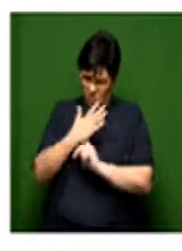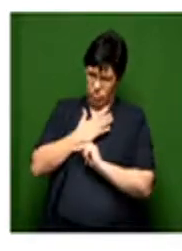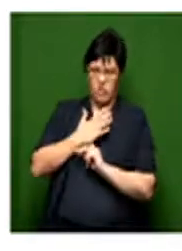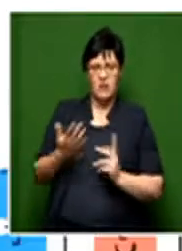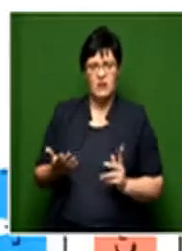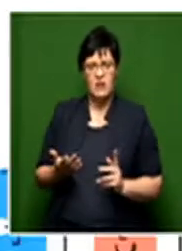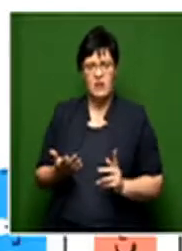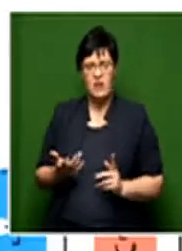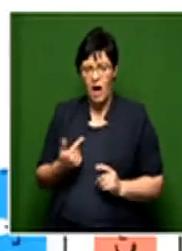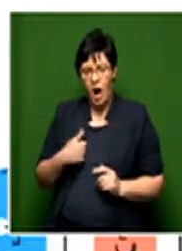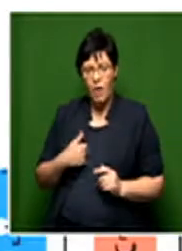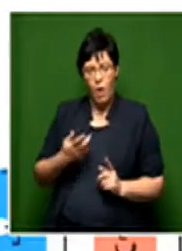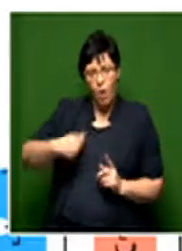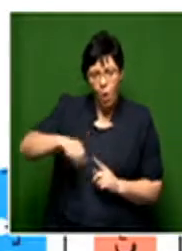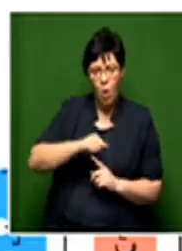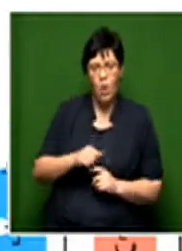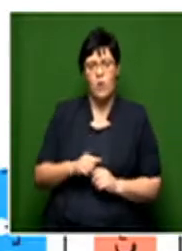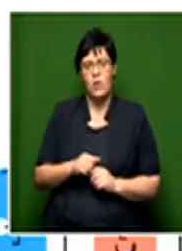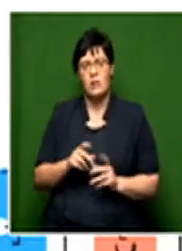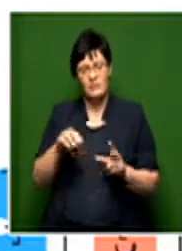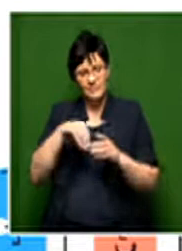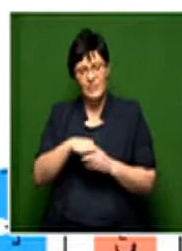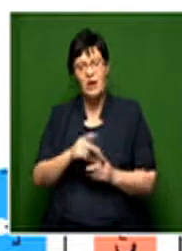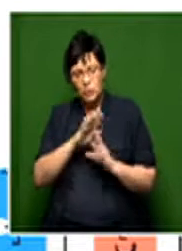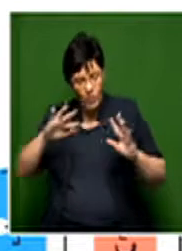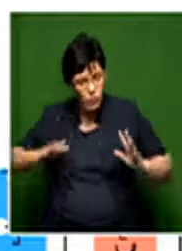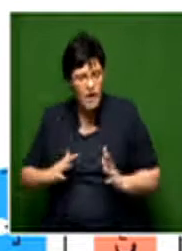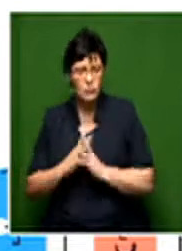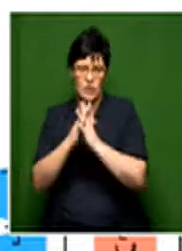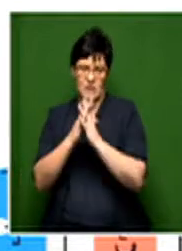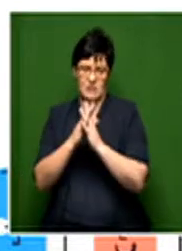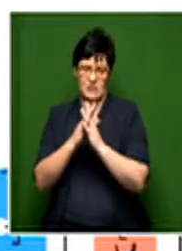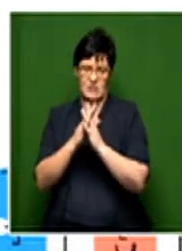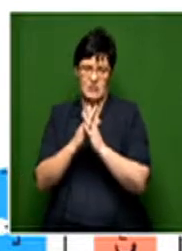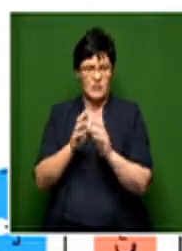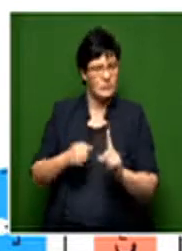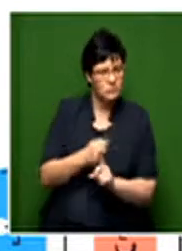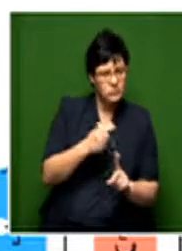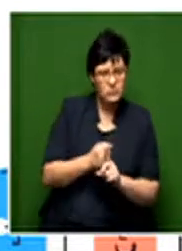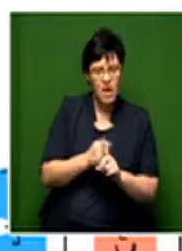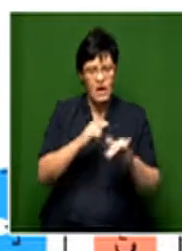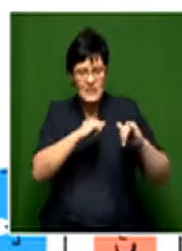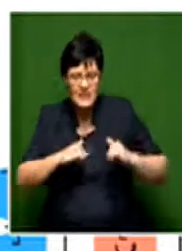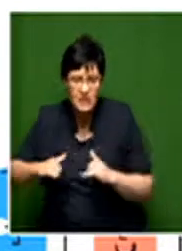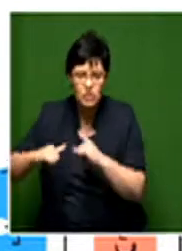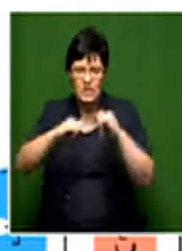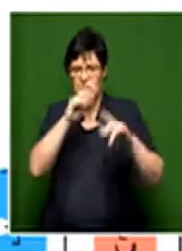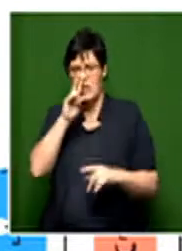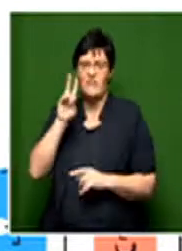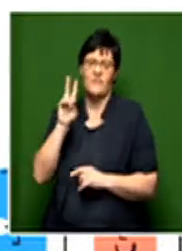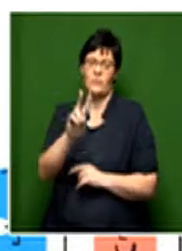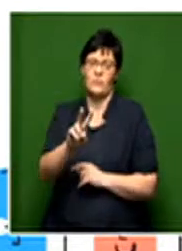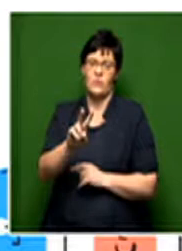And really, our goal in UNHCR is to unite our efforts, to synergize in view of